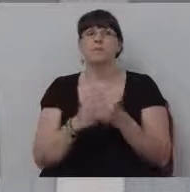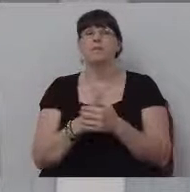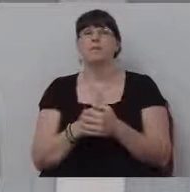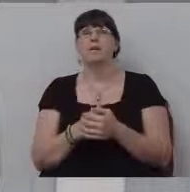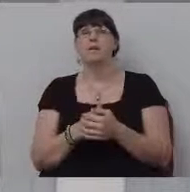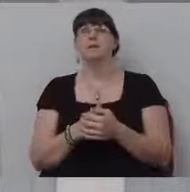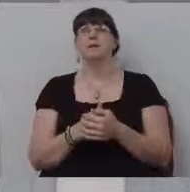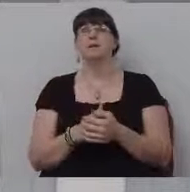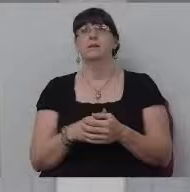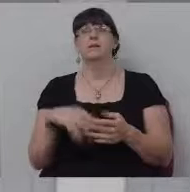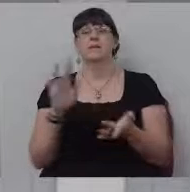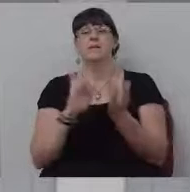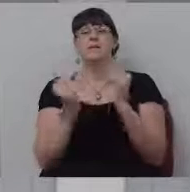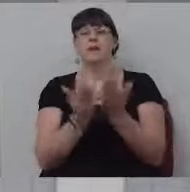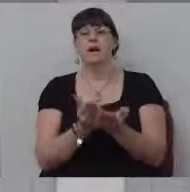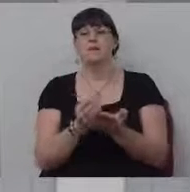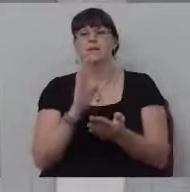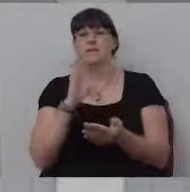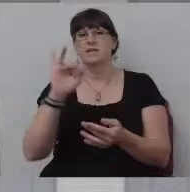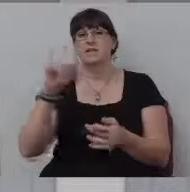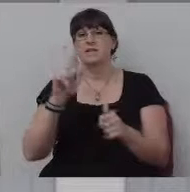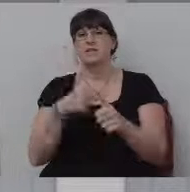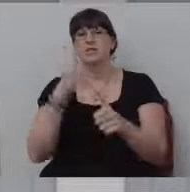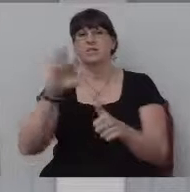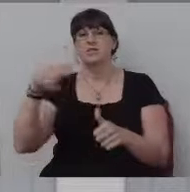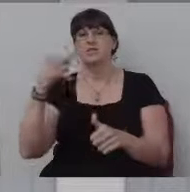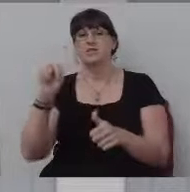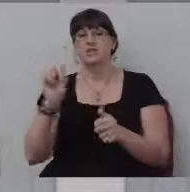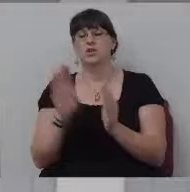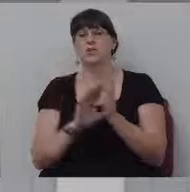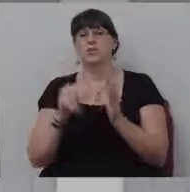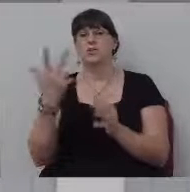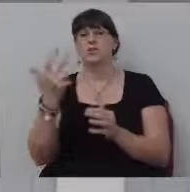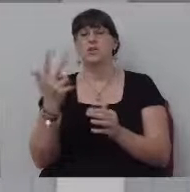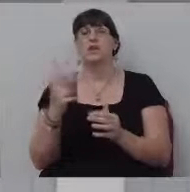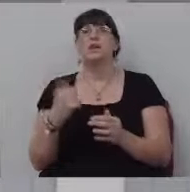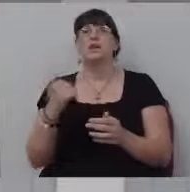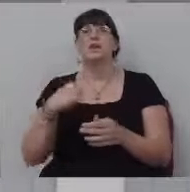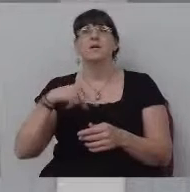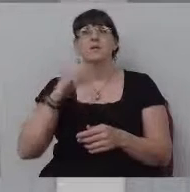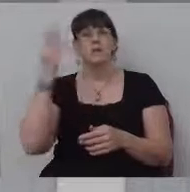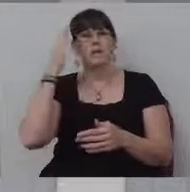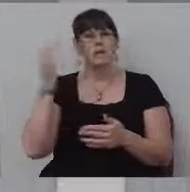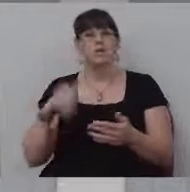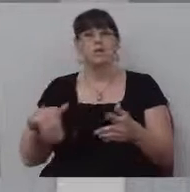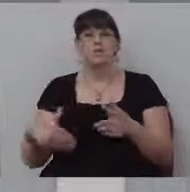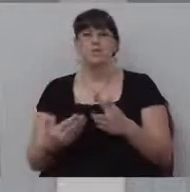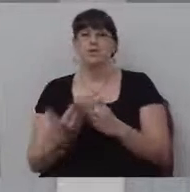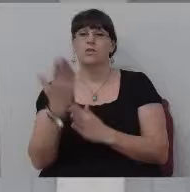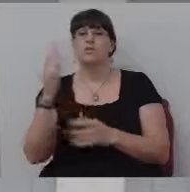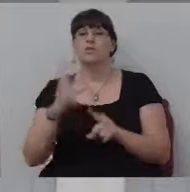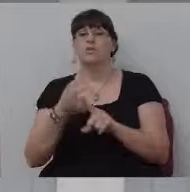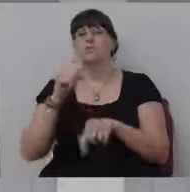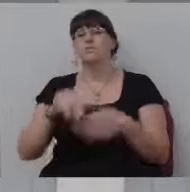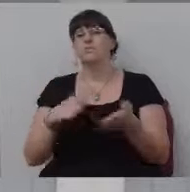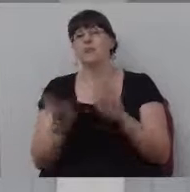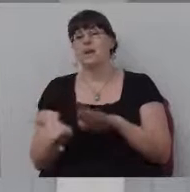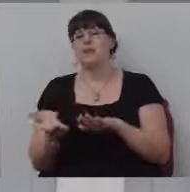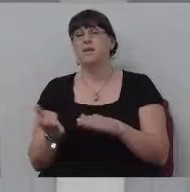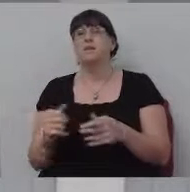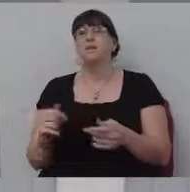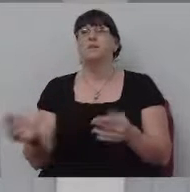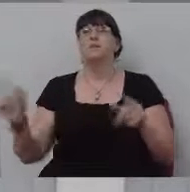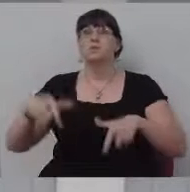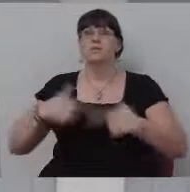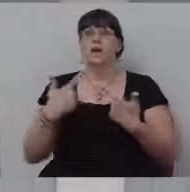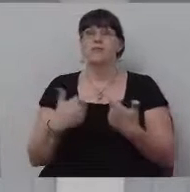these folks were different. The Bible says in John, first John chapter three and verse 14, we know that we've passed from death into life because we love the brother. And then the Bible